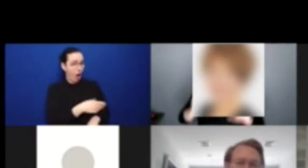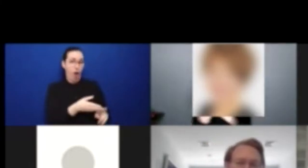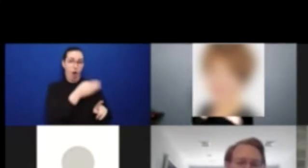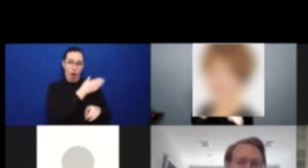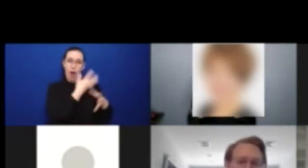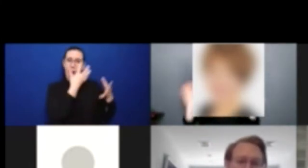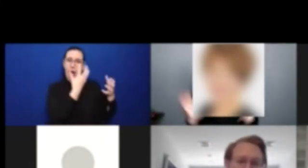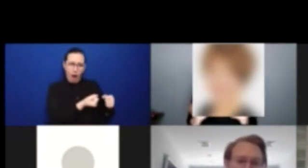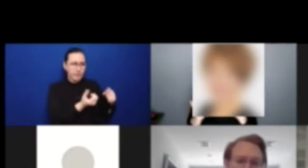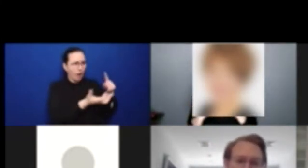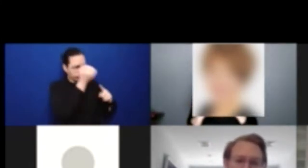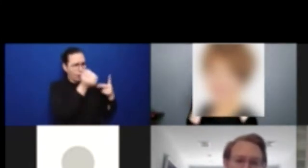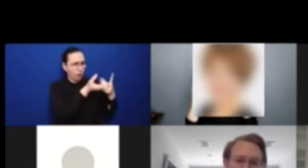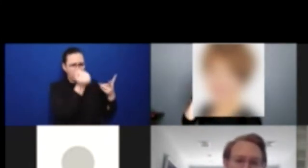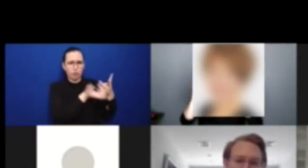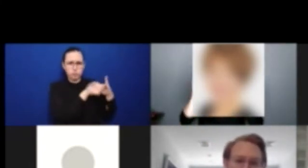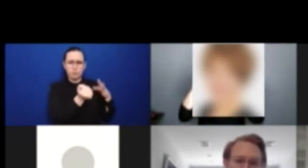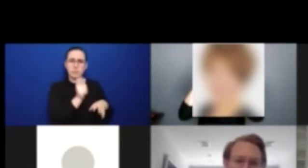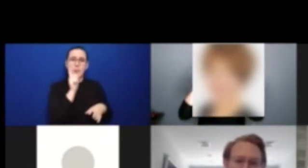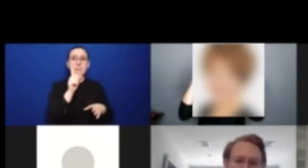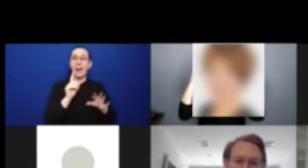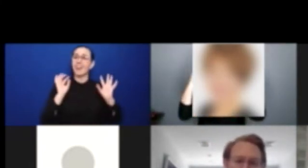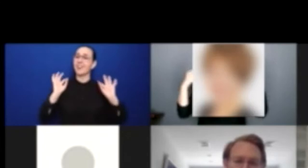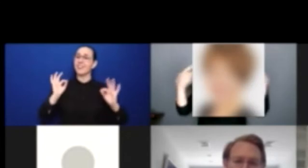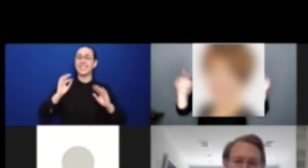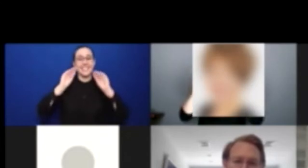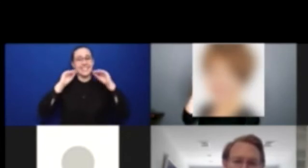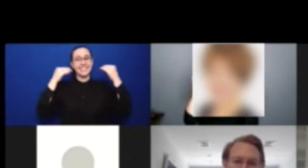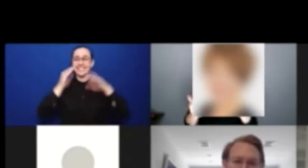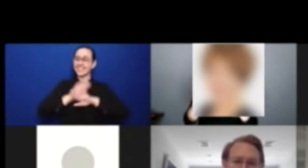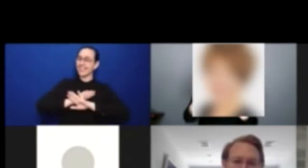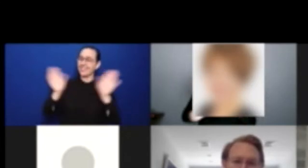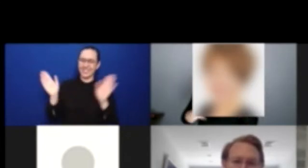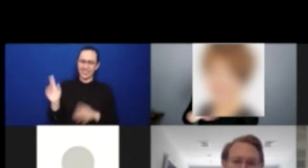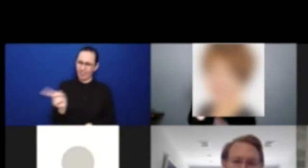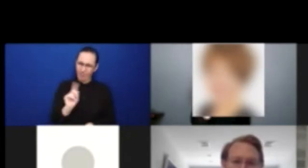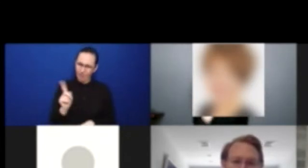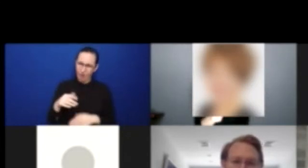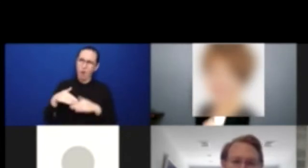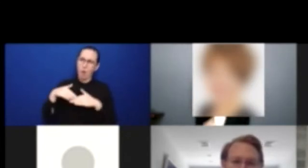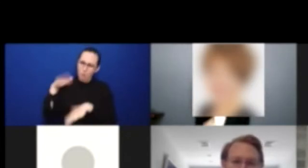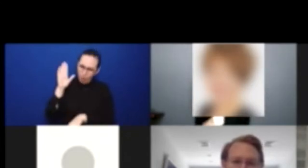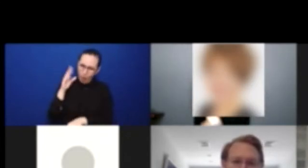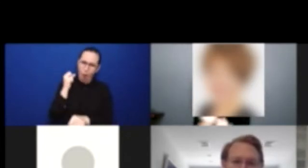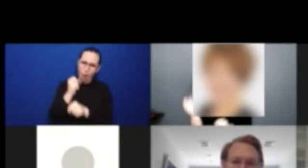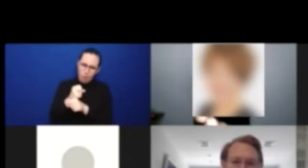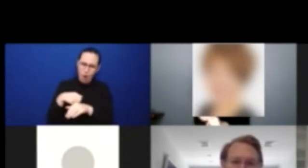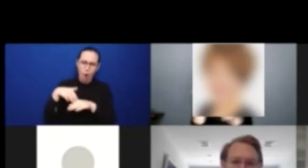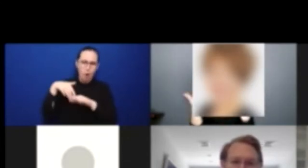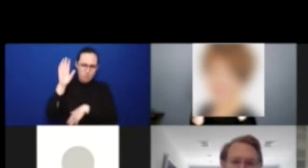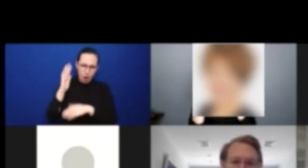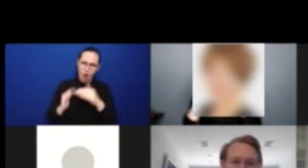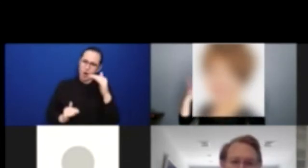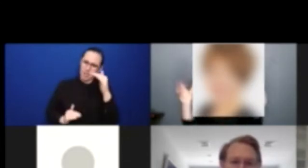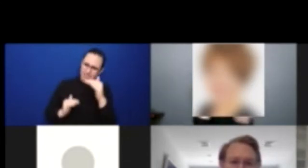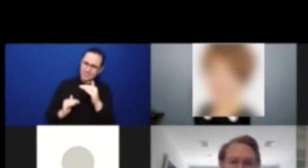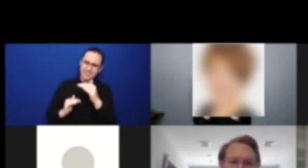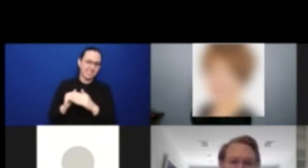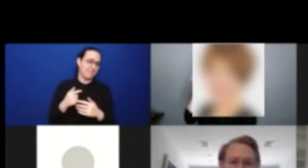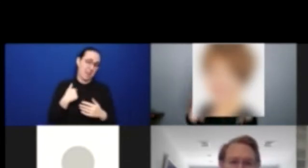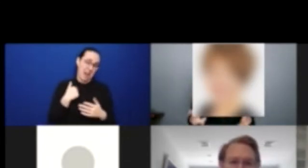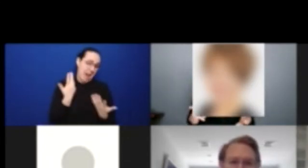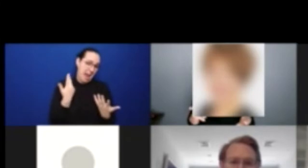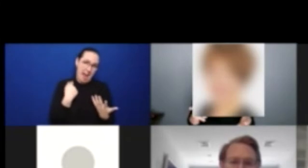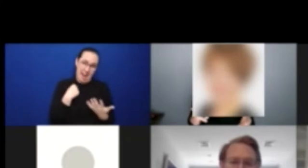And, and unfortunately, I think in five years, we're going to be just saying the same thing. So much has been done, but we're not there